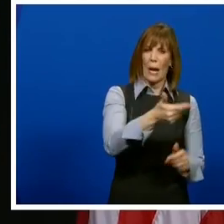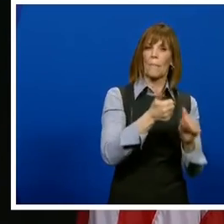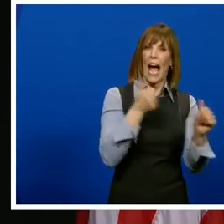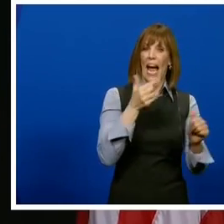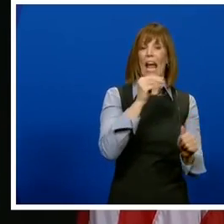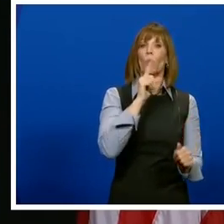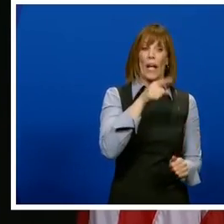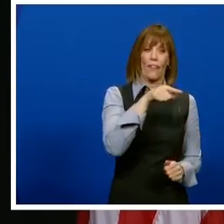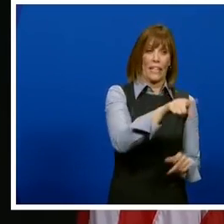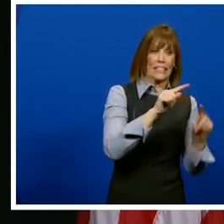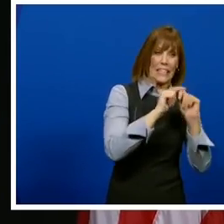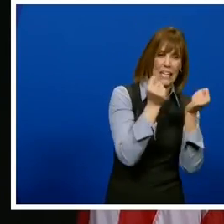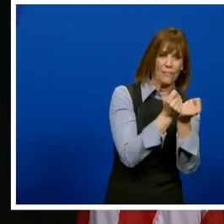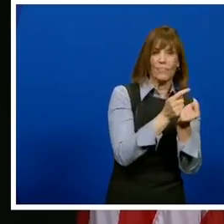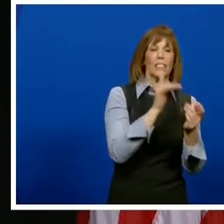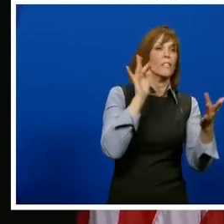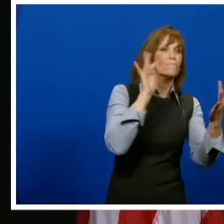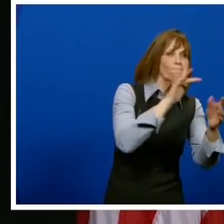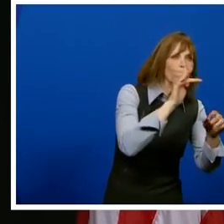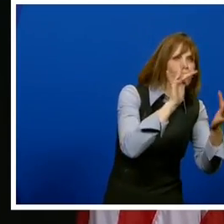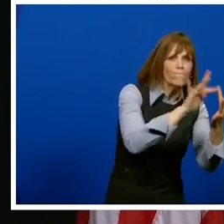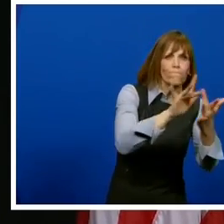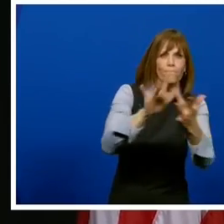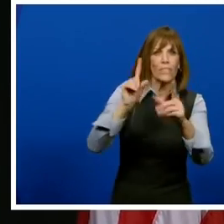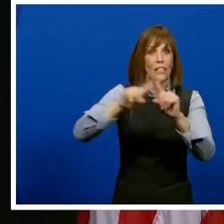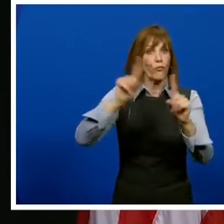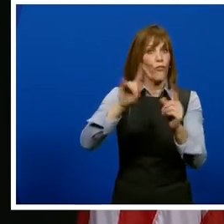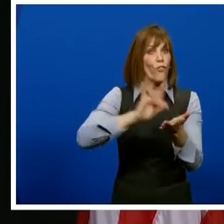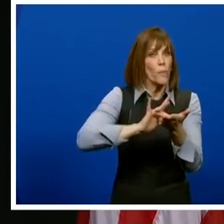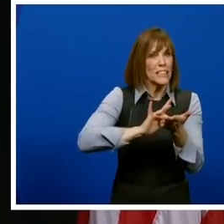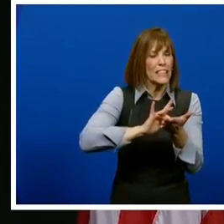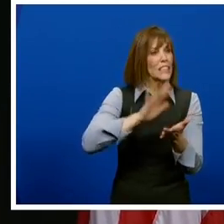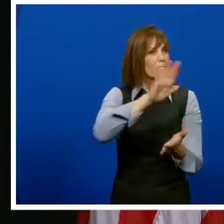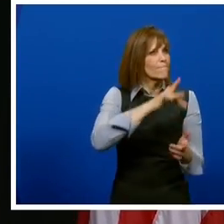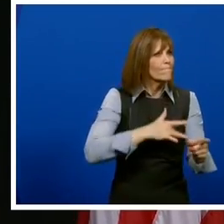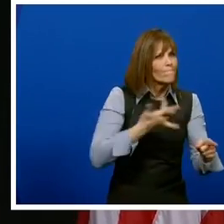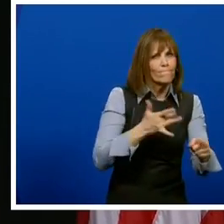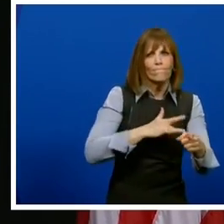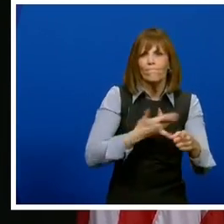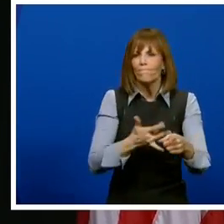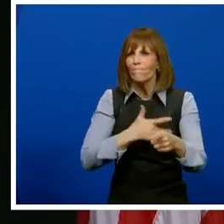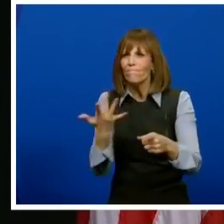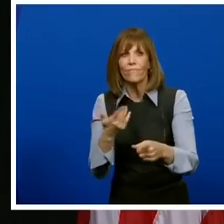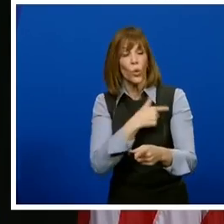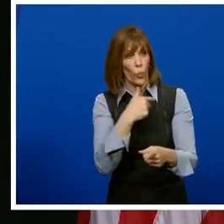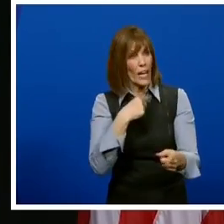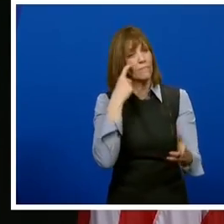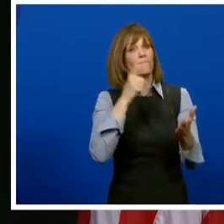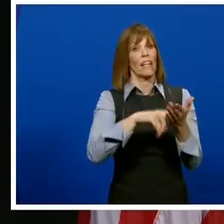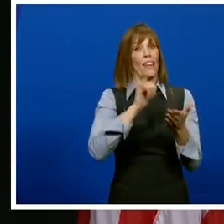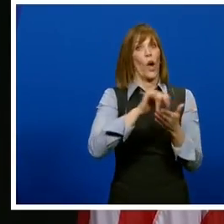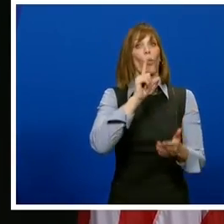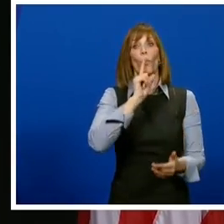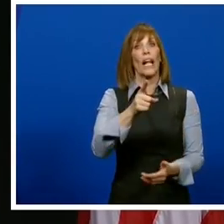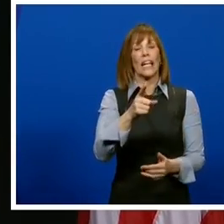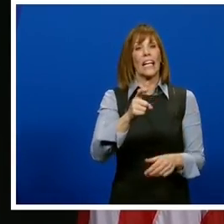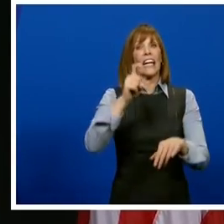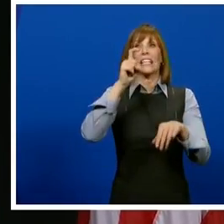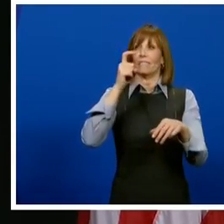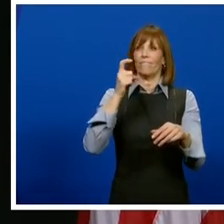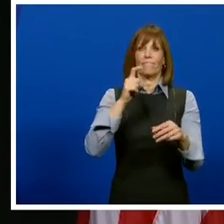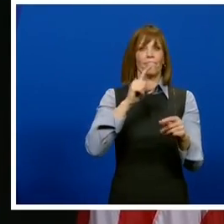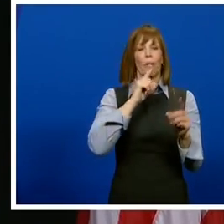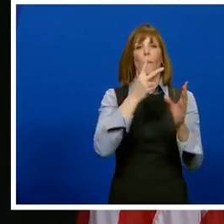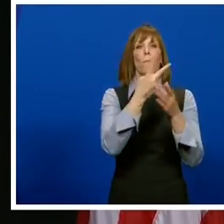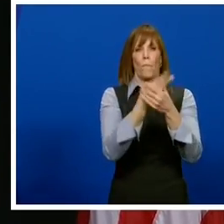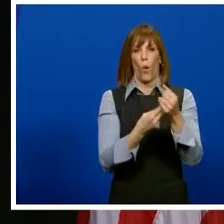actually, the team actually reached out and called the pharmacy providers to get some sense of what was going on. And what we found is that it was probably tied, the bulk of it